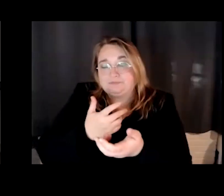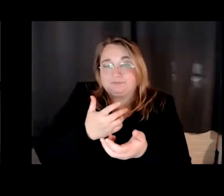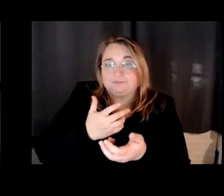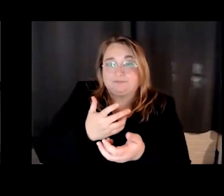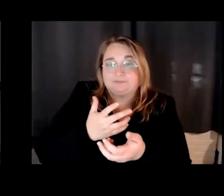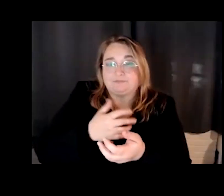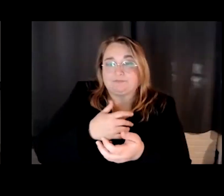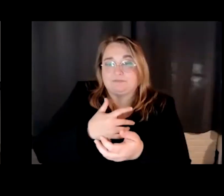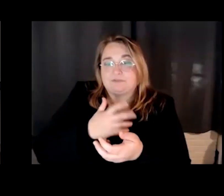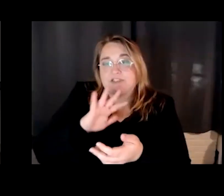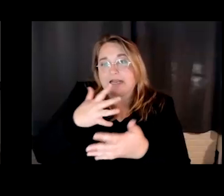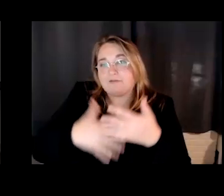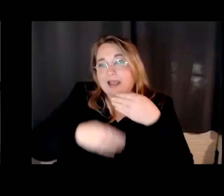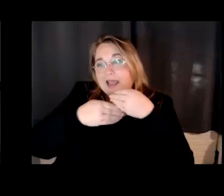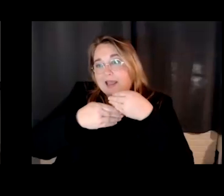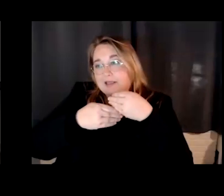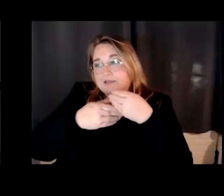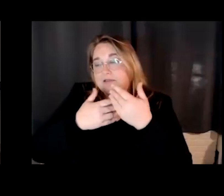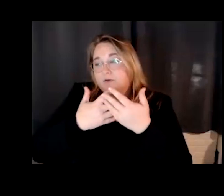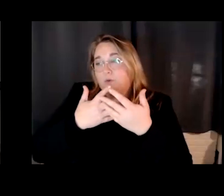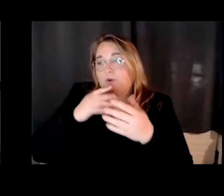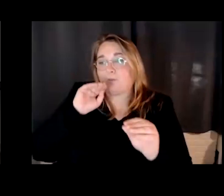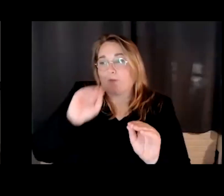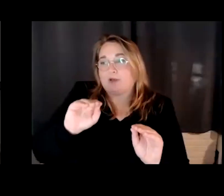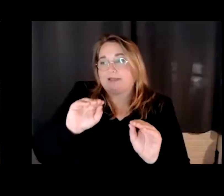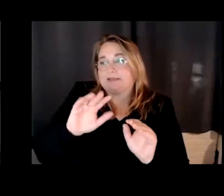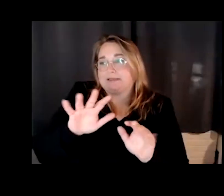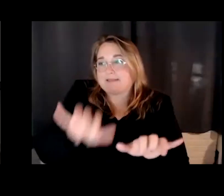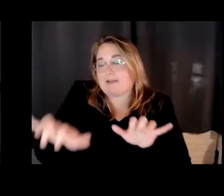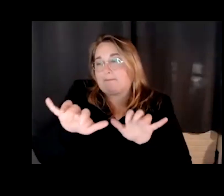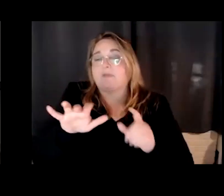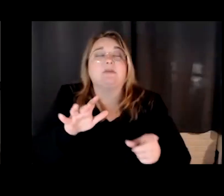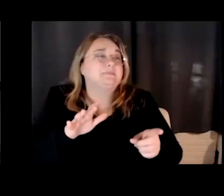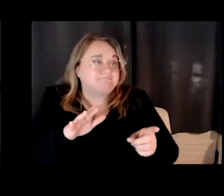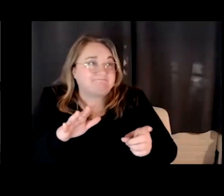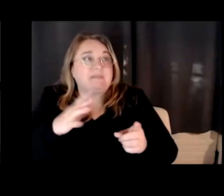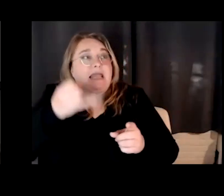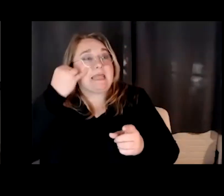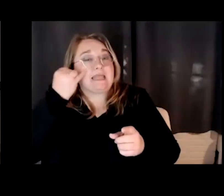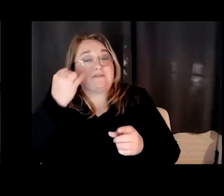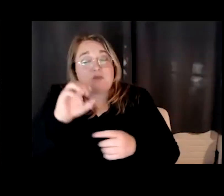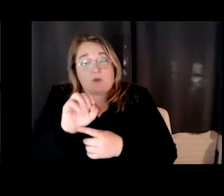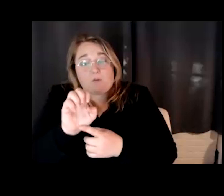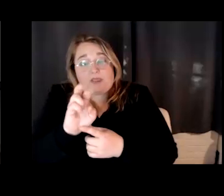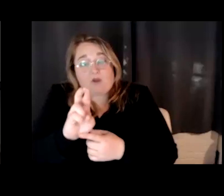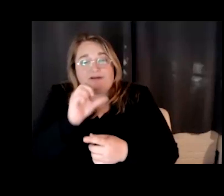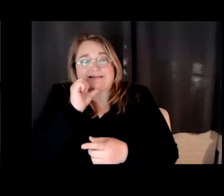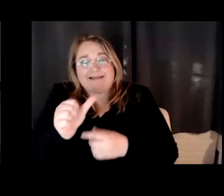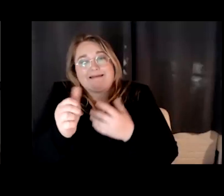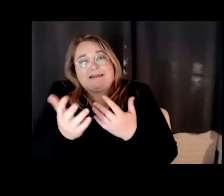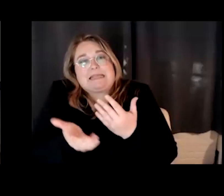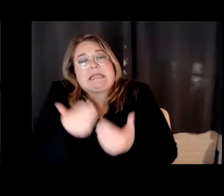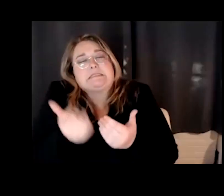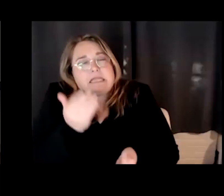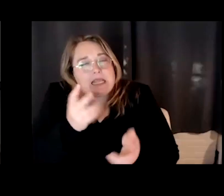Yeah. Sometimes, yeah. Sometimes that's what you have to do. And they don't make the OER easily editable because there, there are cases. yeah.